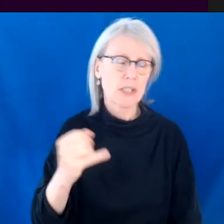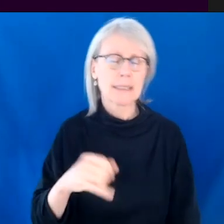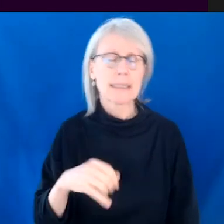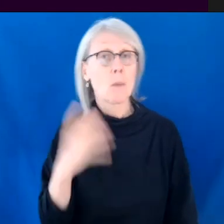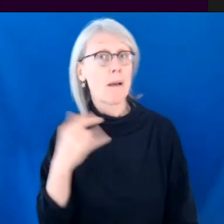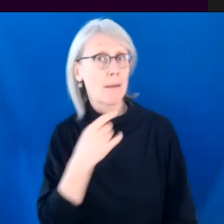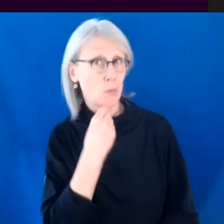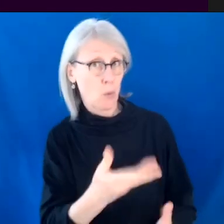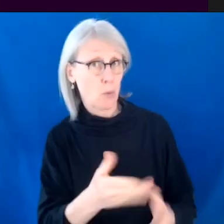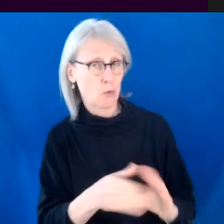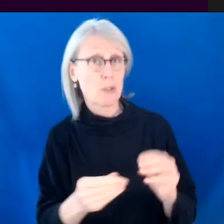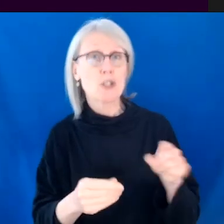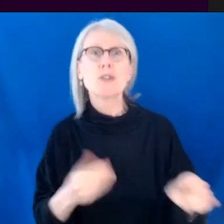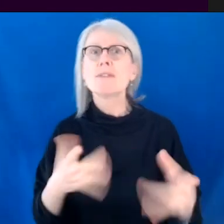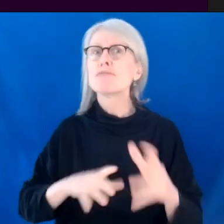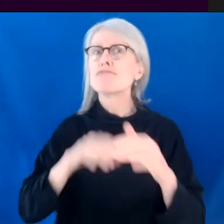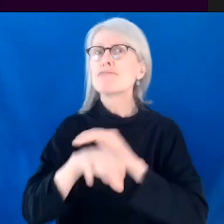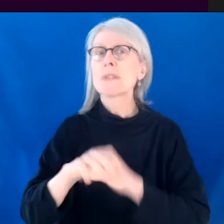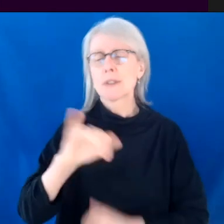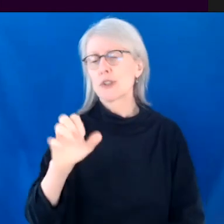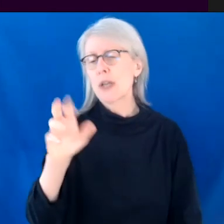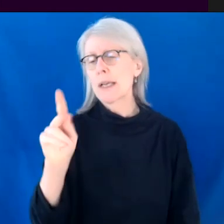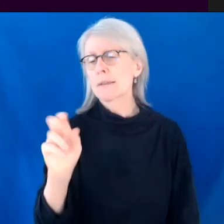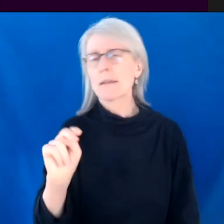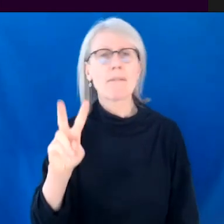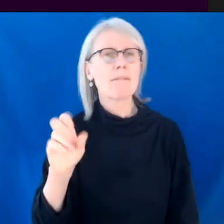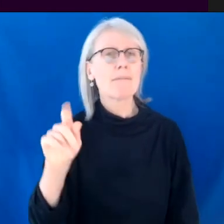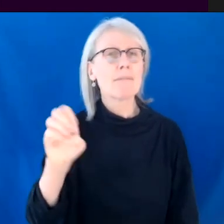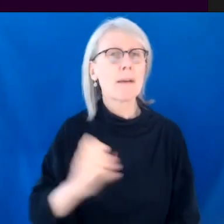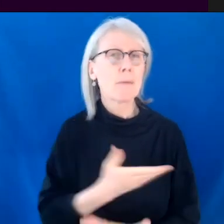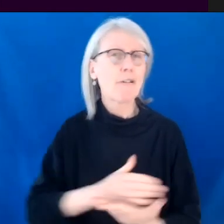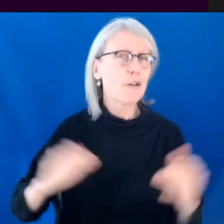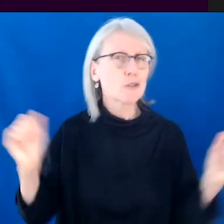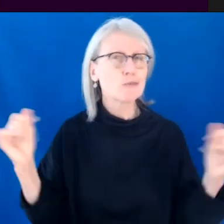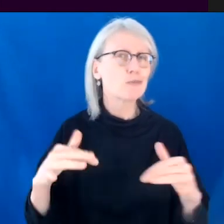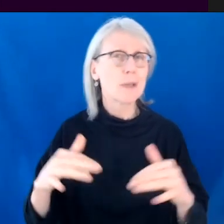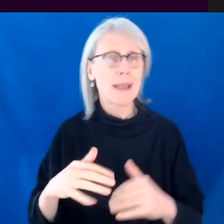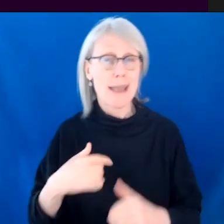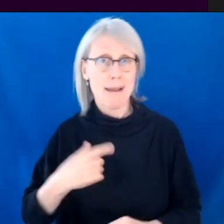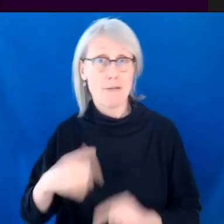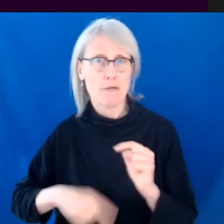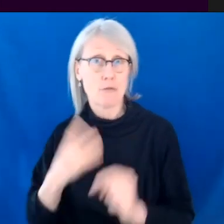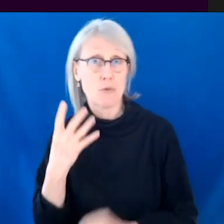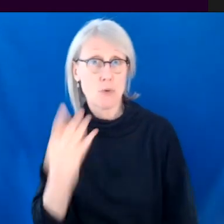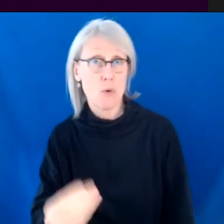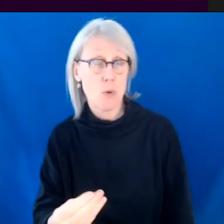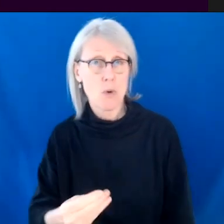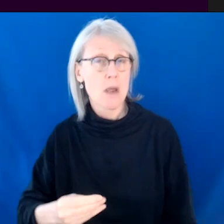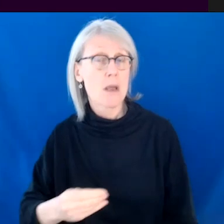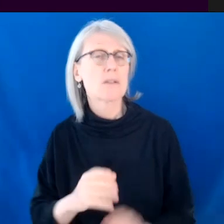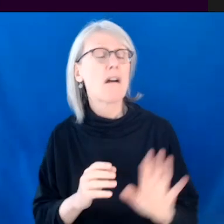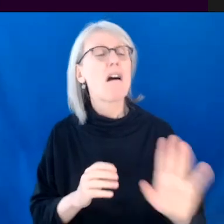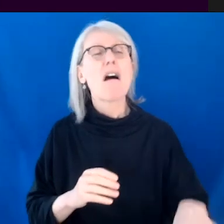she went to a Jackson vibe concert or something of that nature. And I didn't get to go. And so I was like, oh, it's